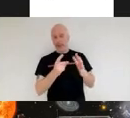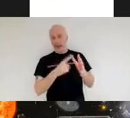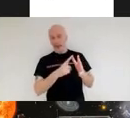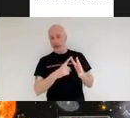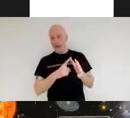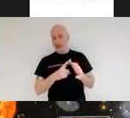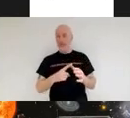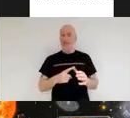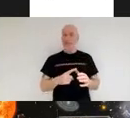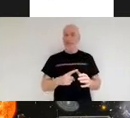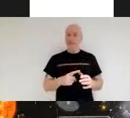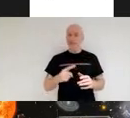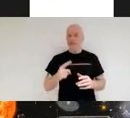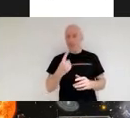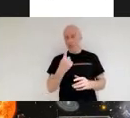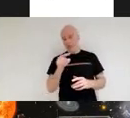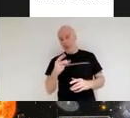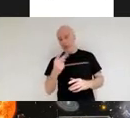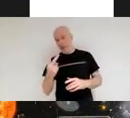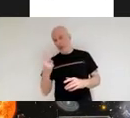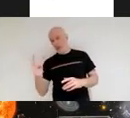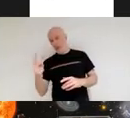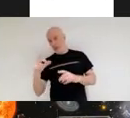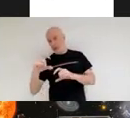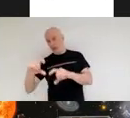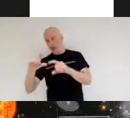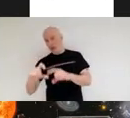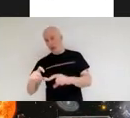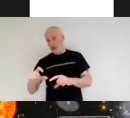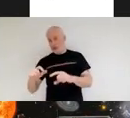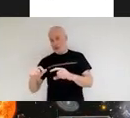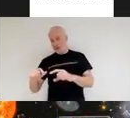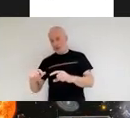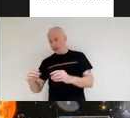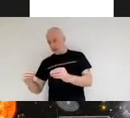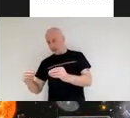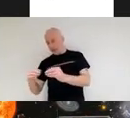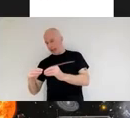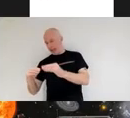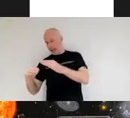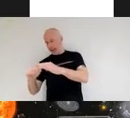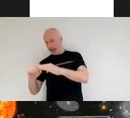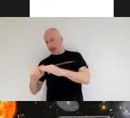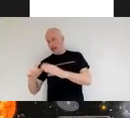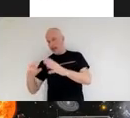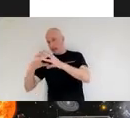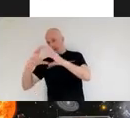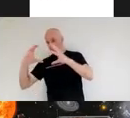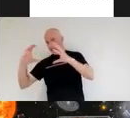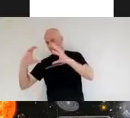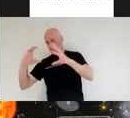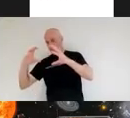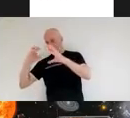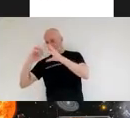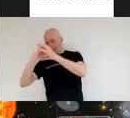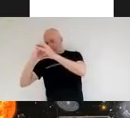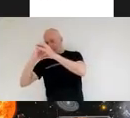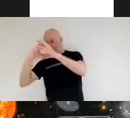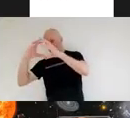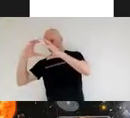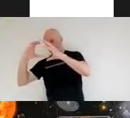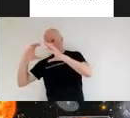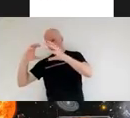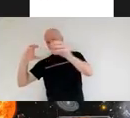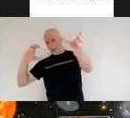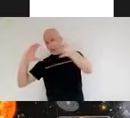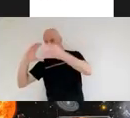.22 and the b on the bottom is basically the size of the aperture or the size of our light collection source so for